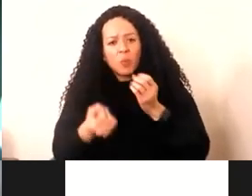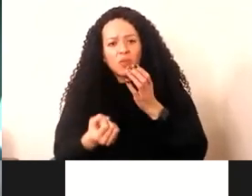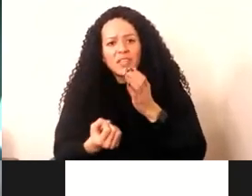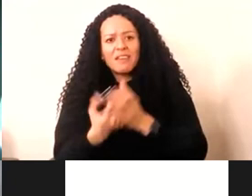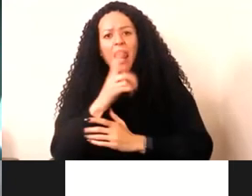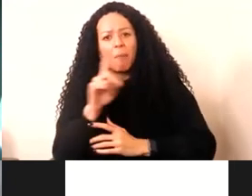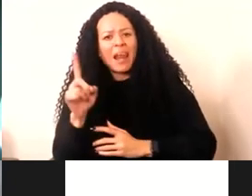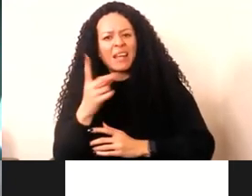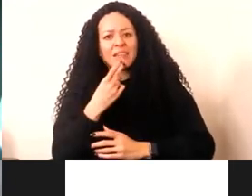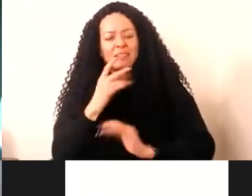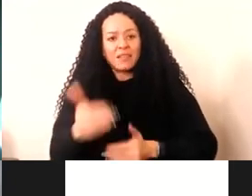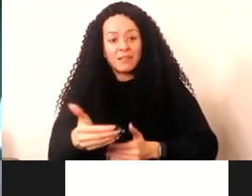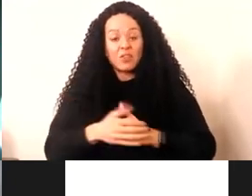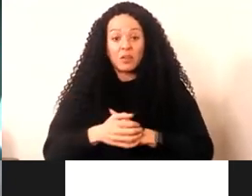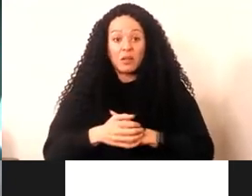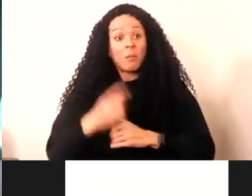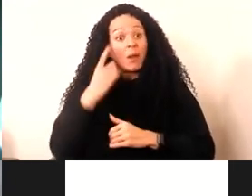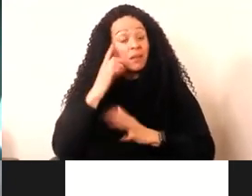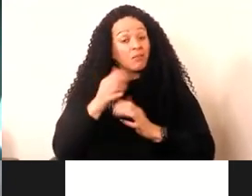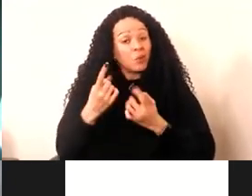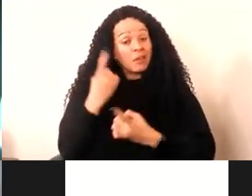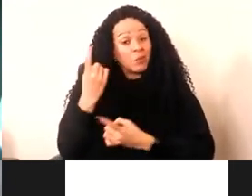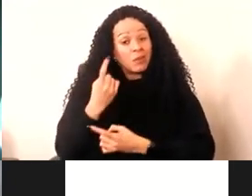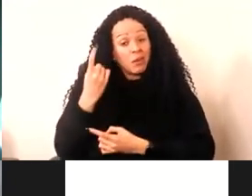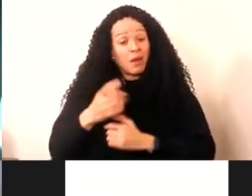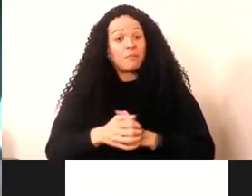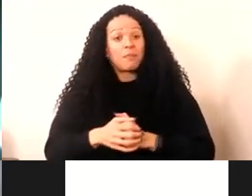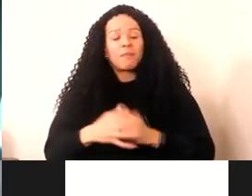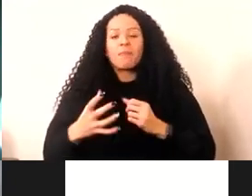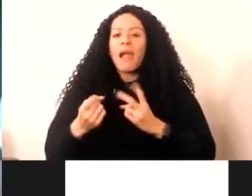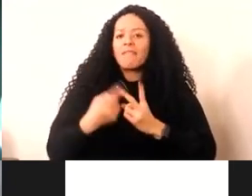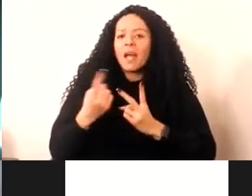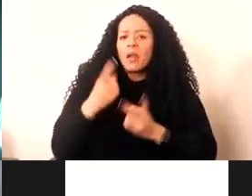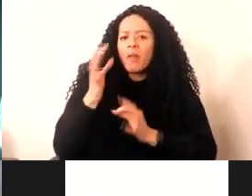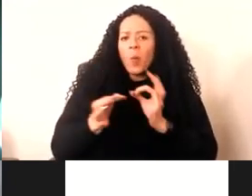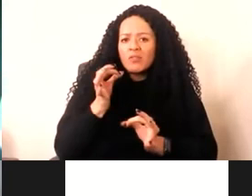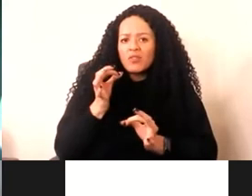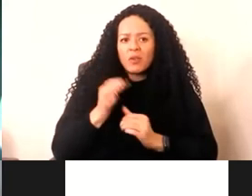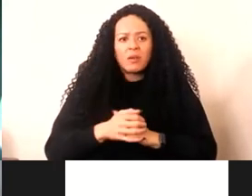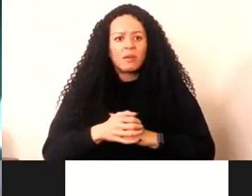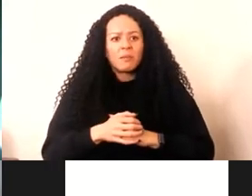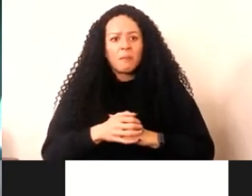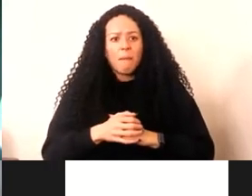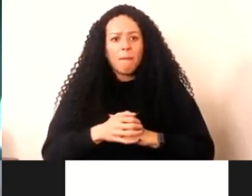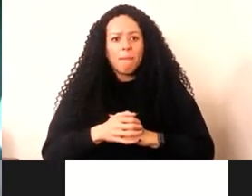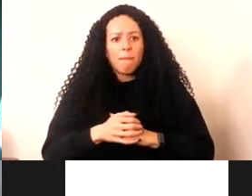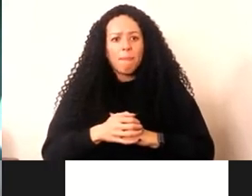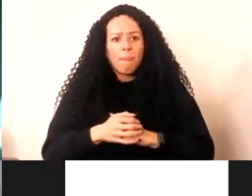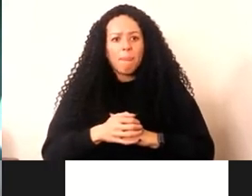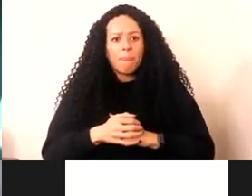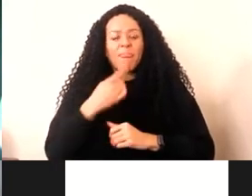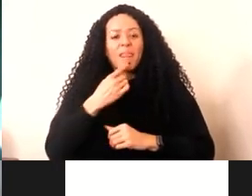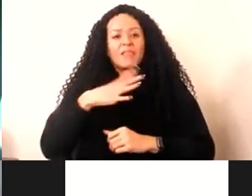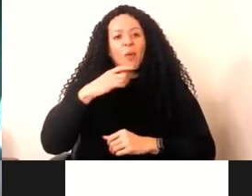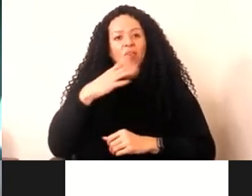I think it's really it's a really good thing to think about. And we have another question. And I think I want to do a bell for